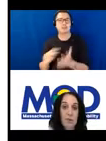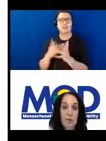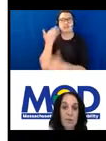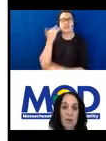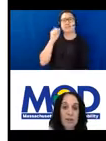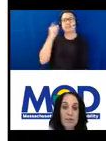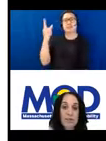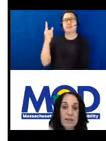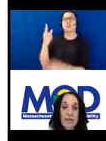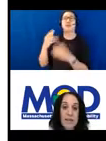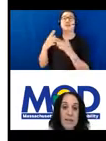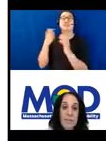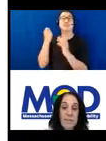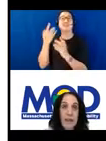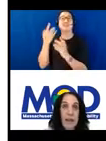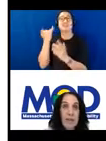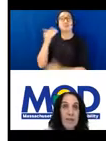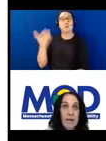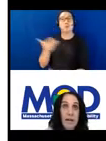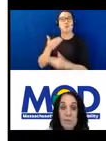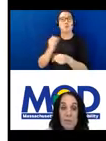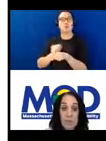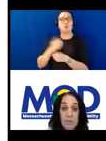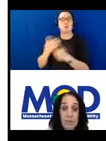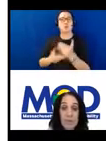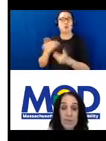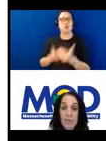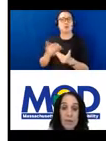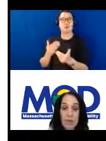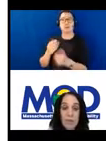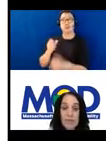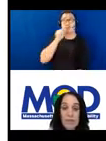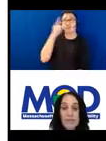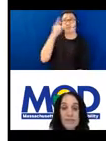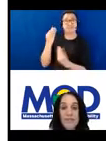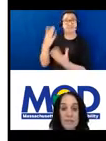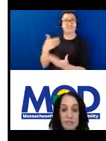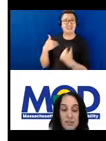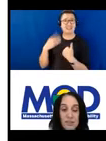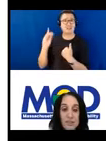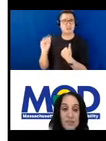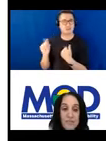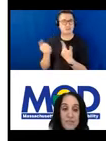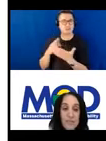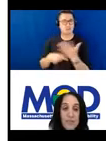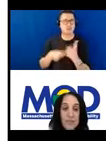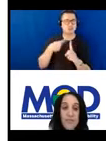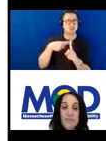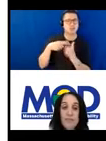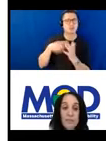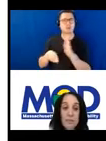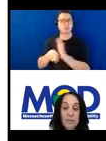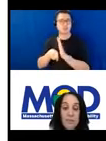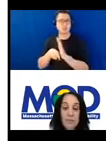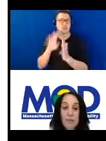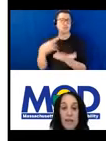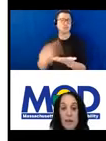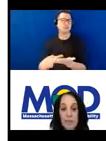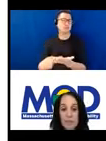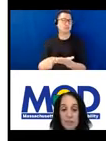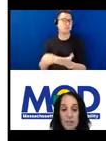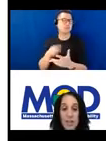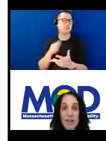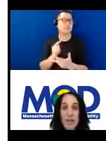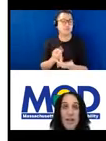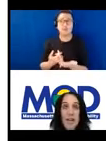of the employment process. And the participants will discuss the advantages and disadvantages of the disclosure and